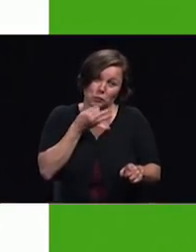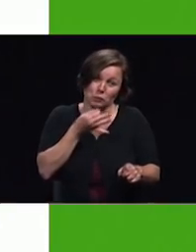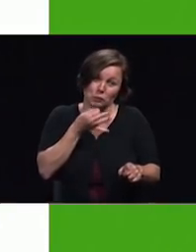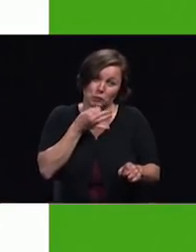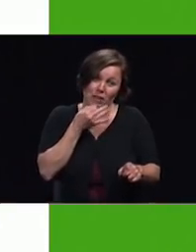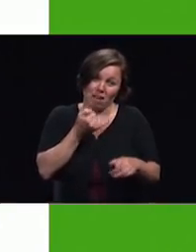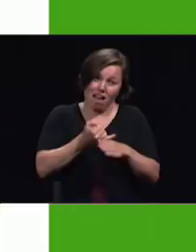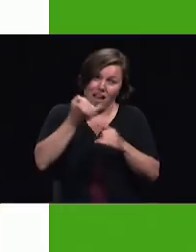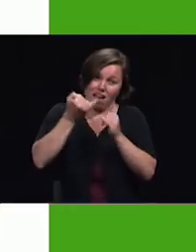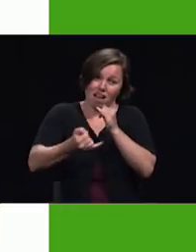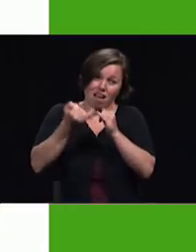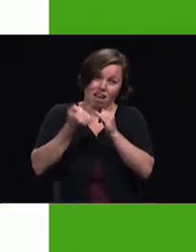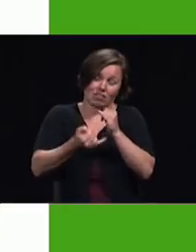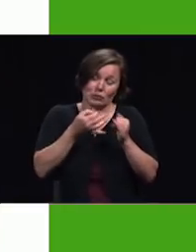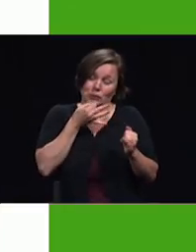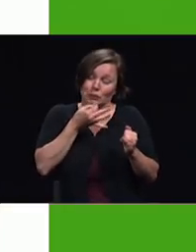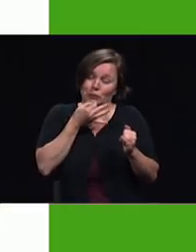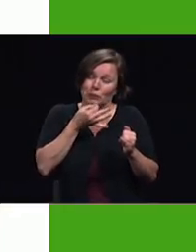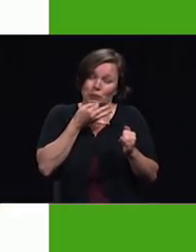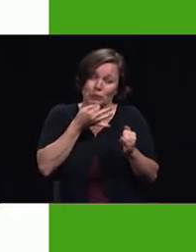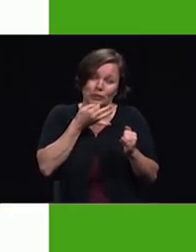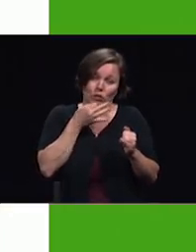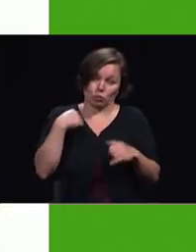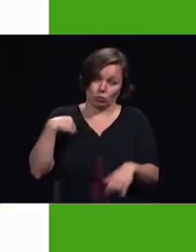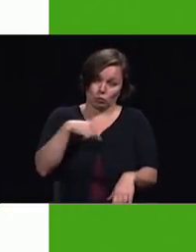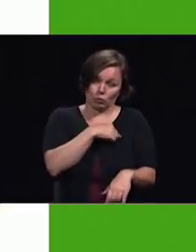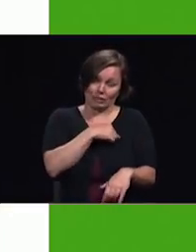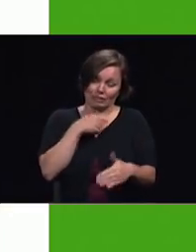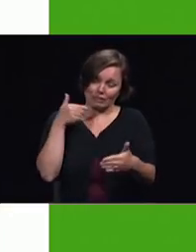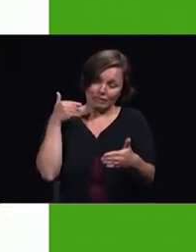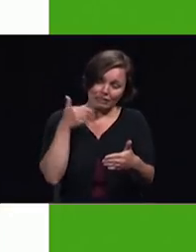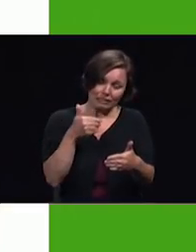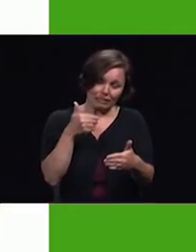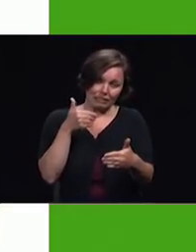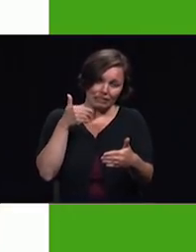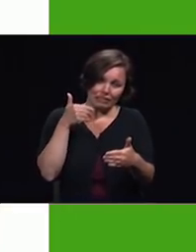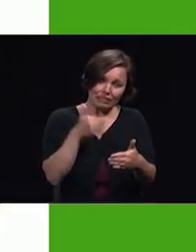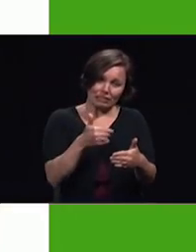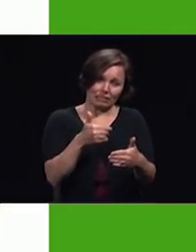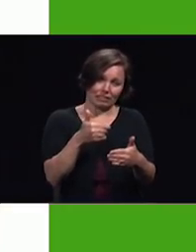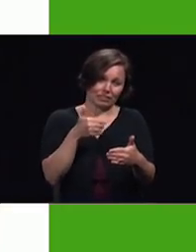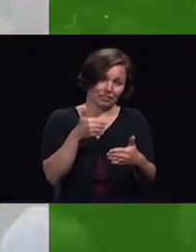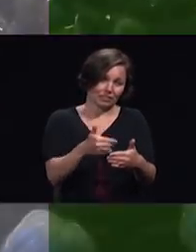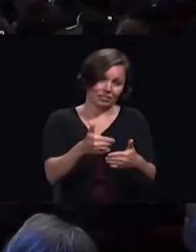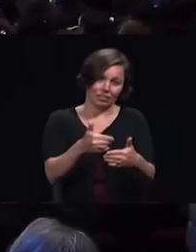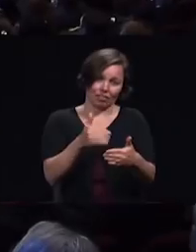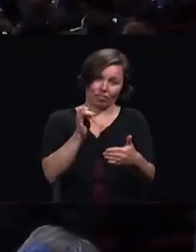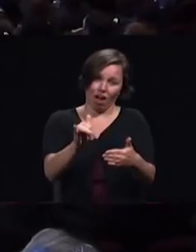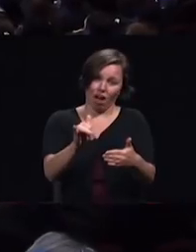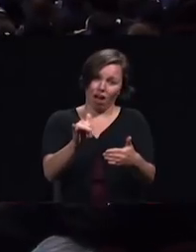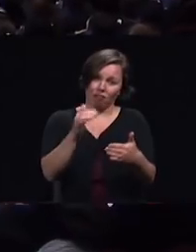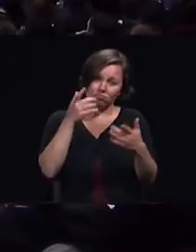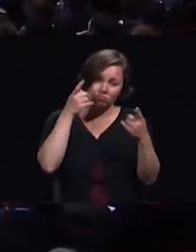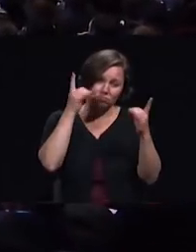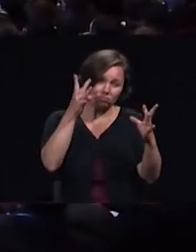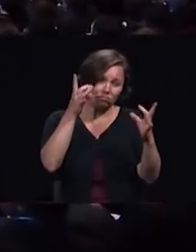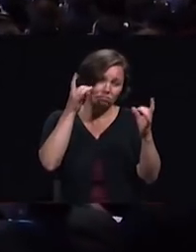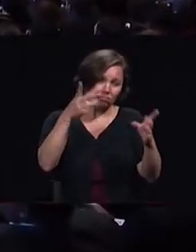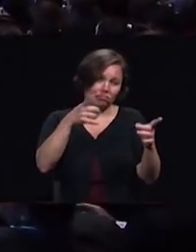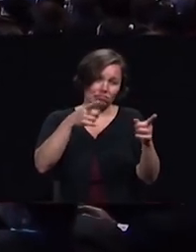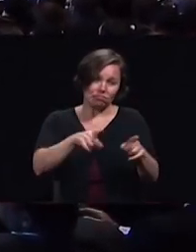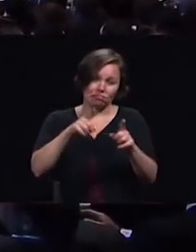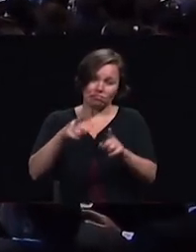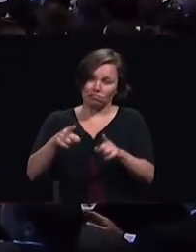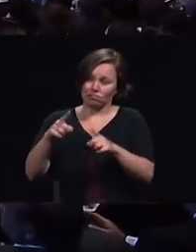we are standing on the threshold of the crisis of the ages churches it's it's this environment